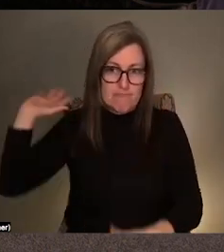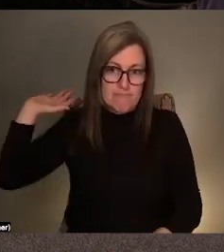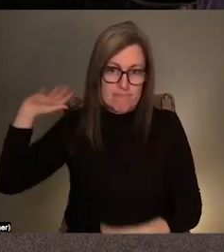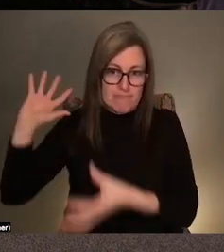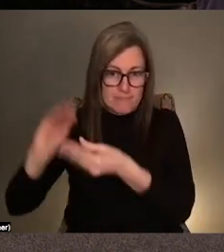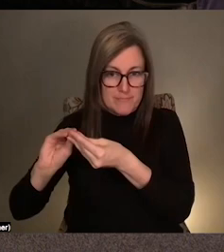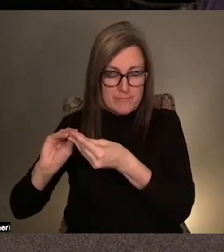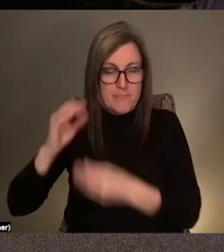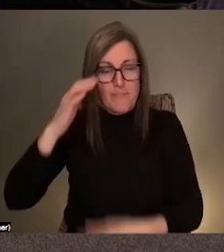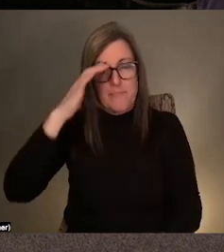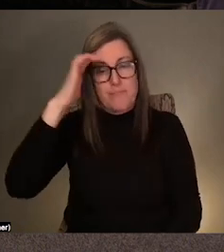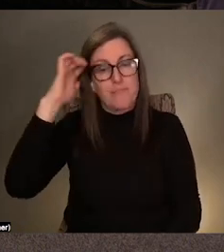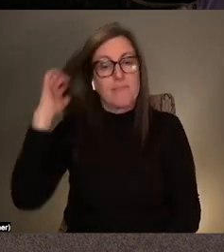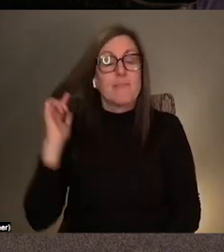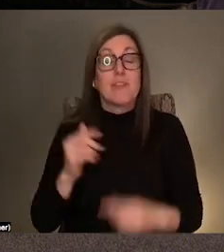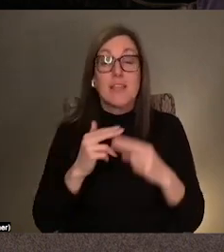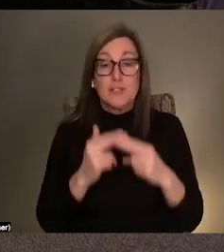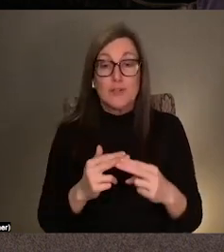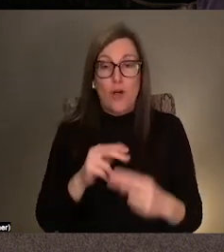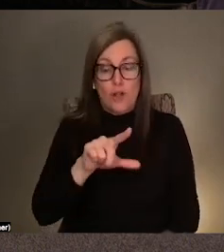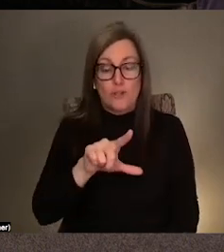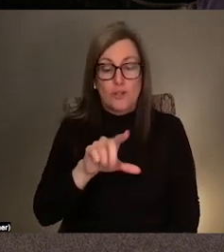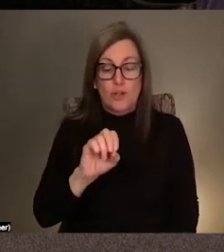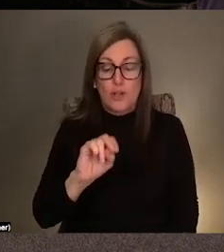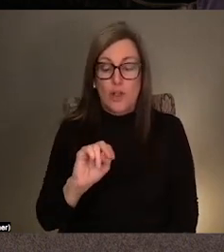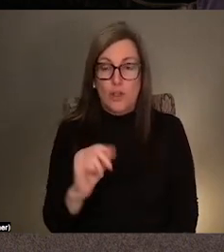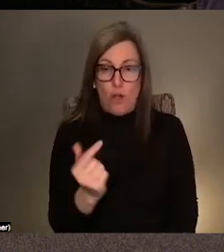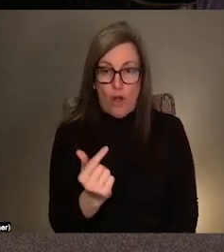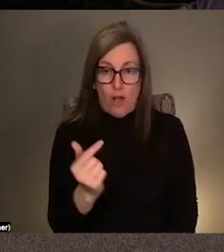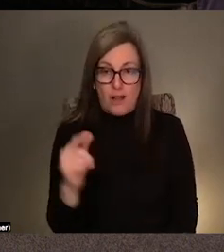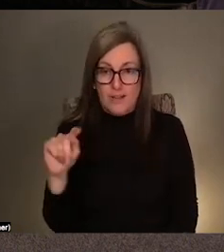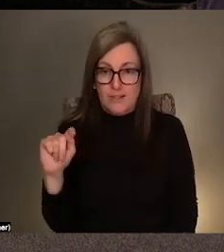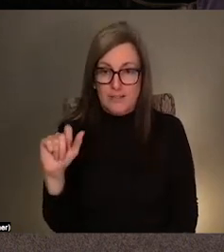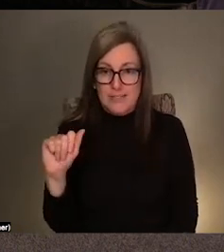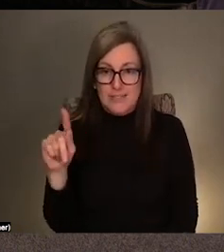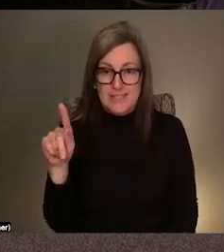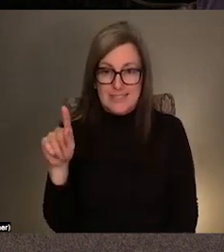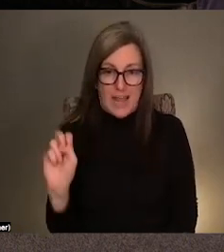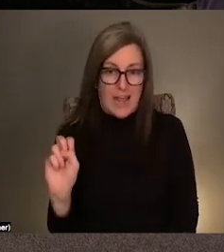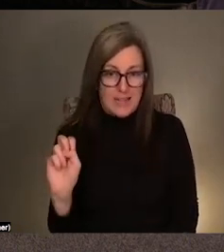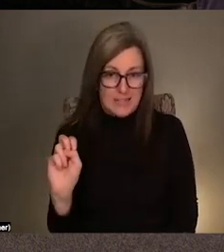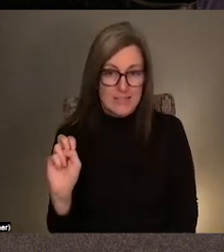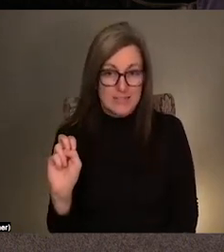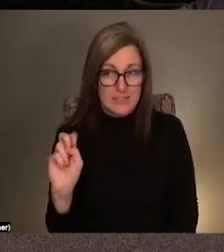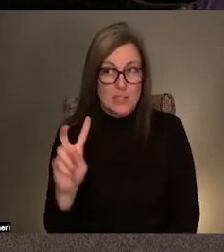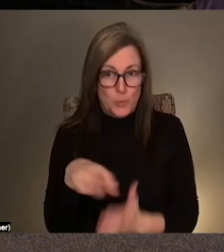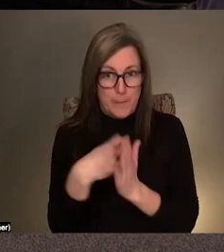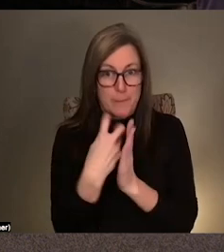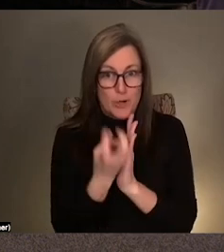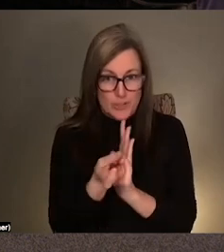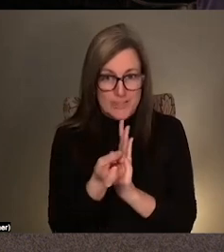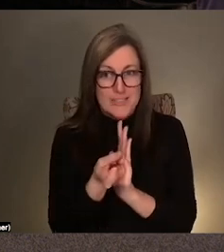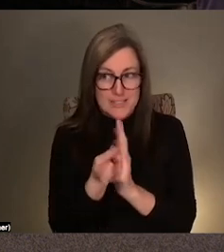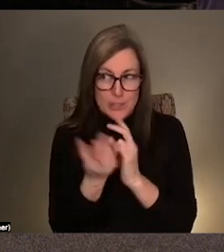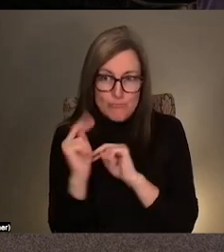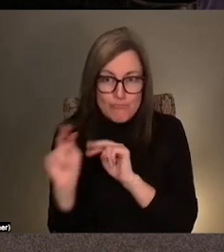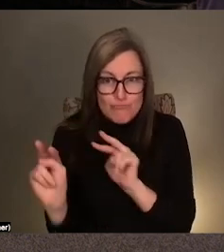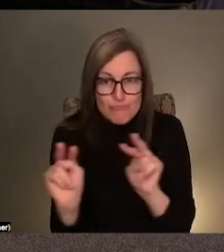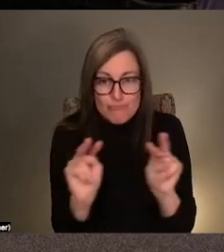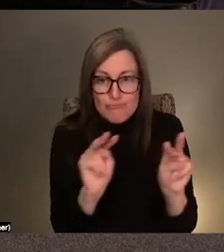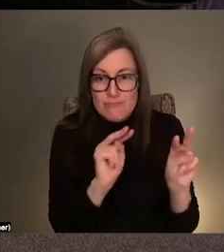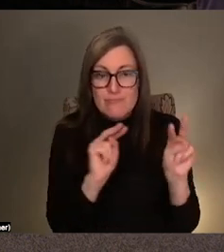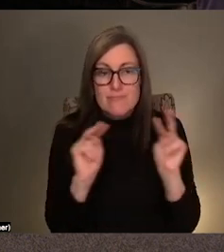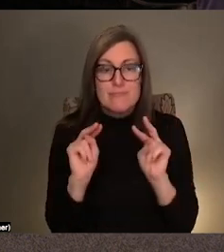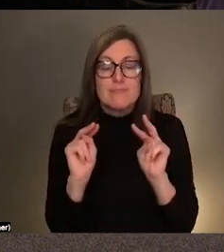which is called Long Take, is very immersive and there are individual works within the